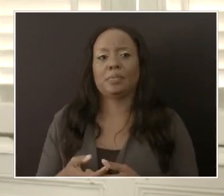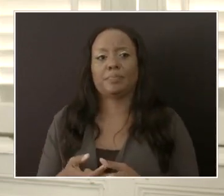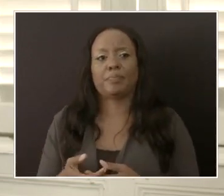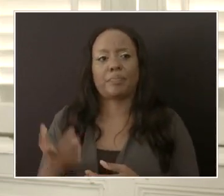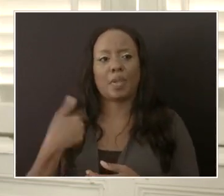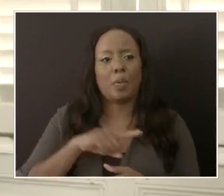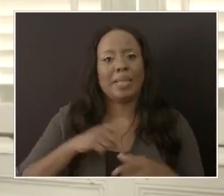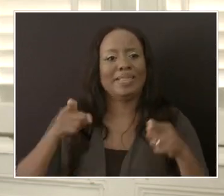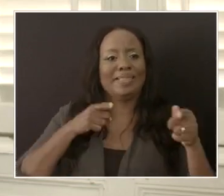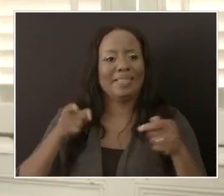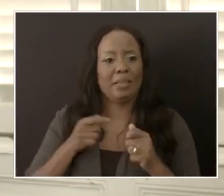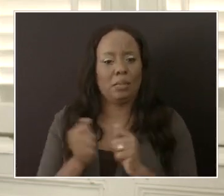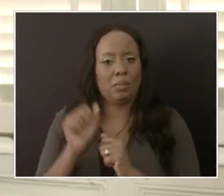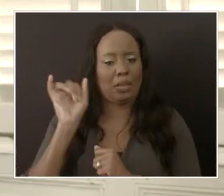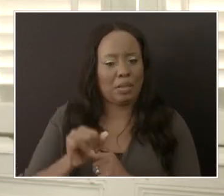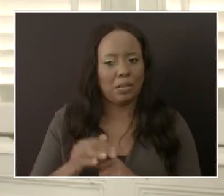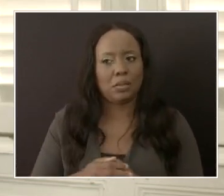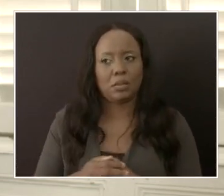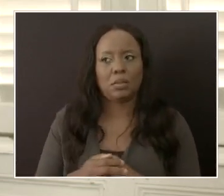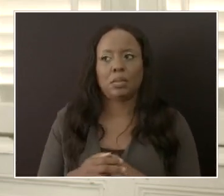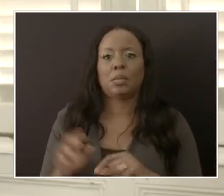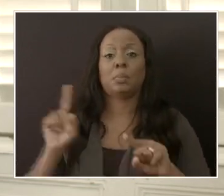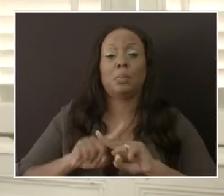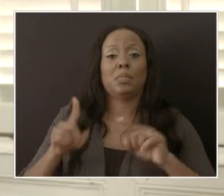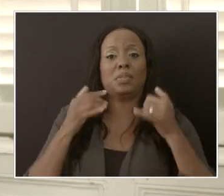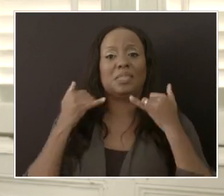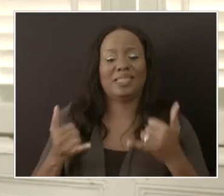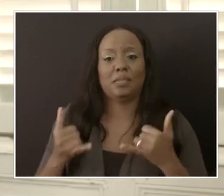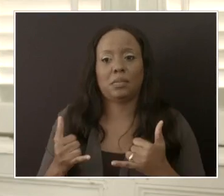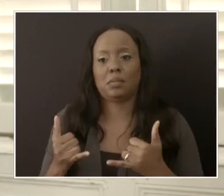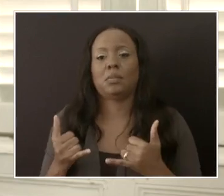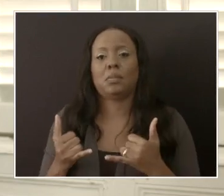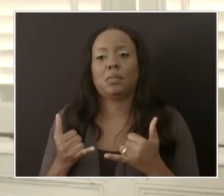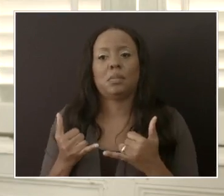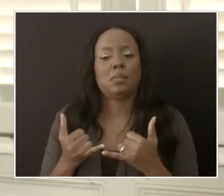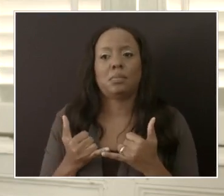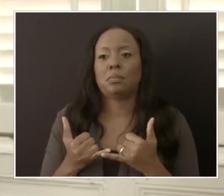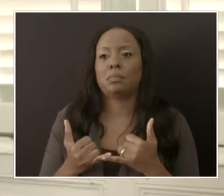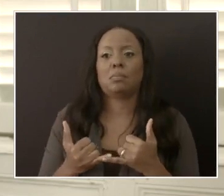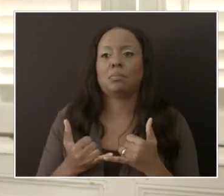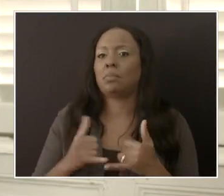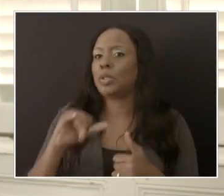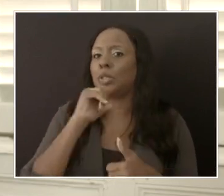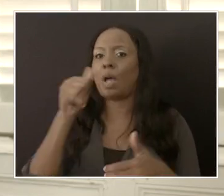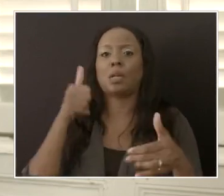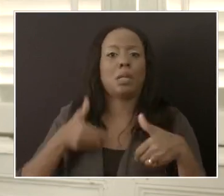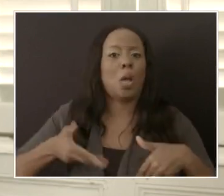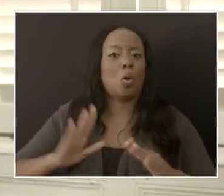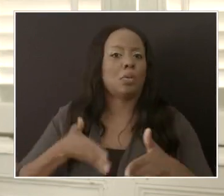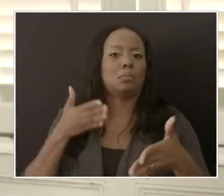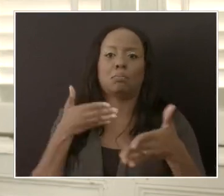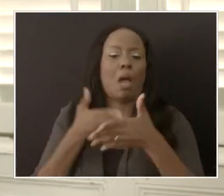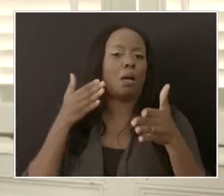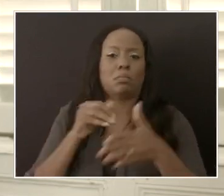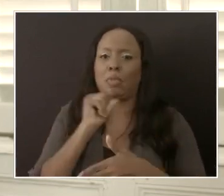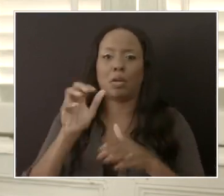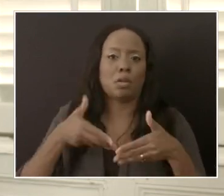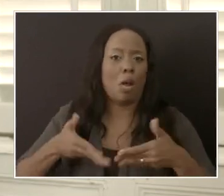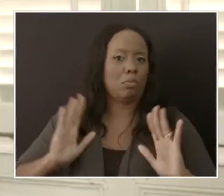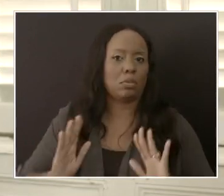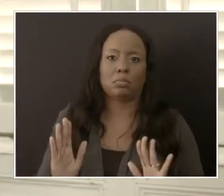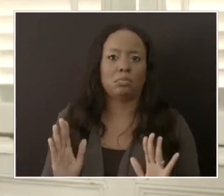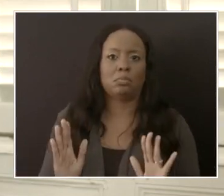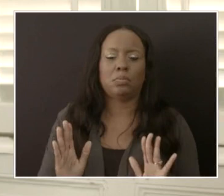gatherings. But we're asking persons at this point in time, those things are still yet not allowed. We are hoping